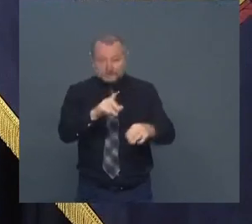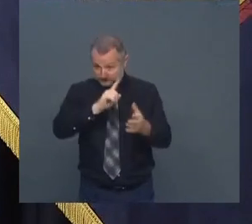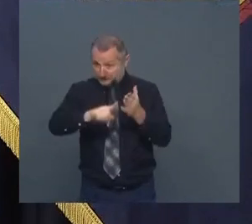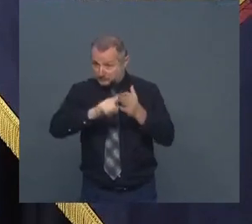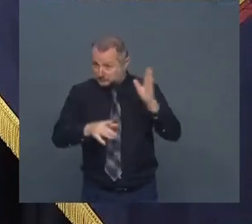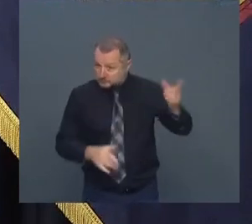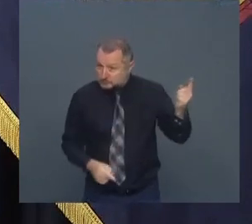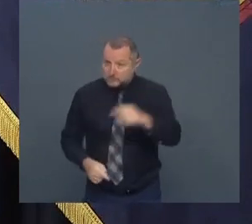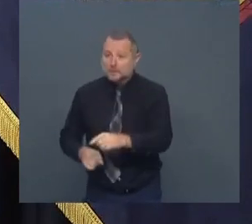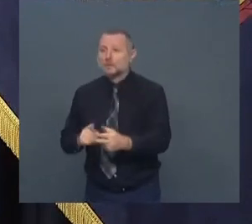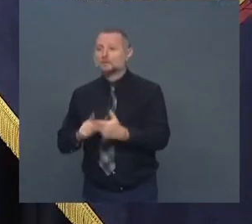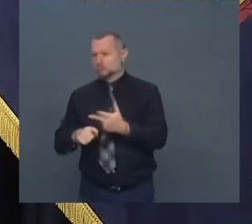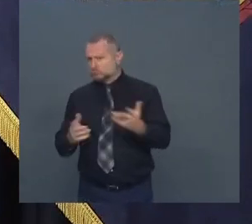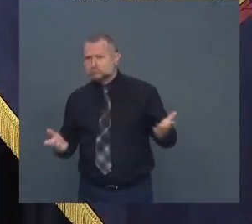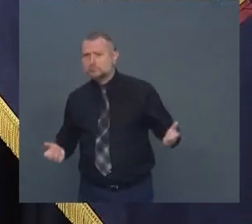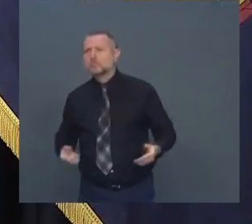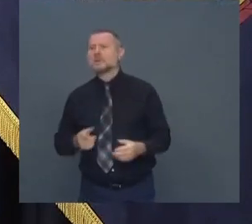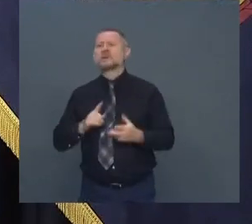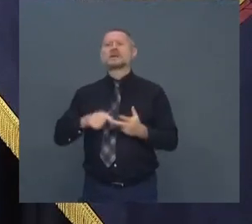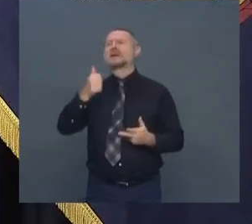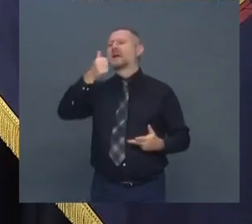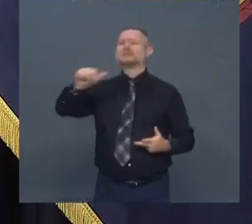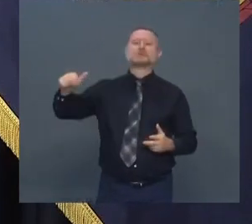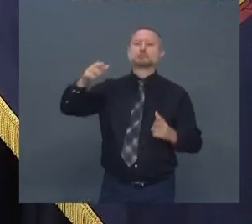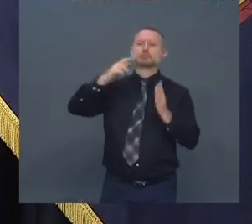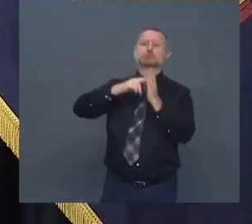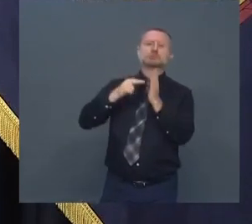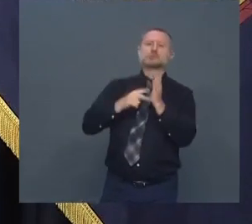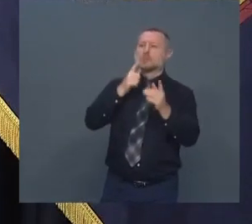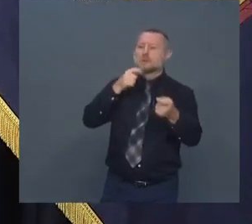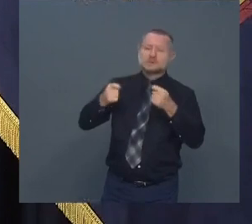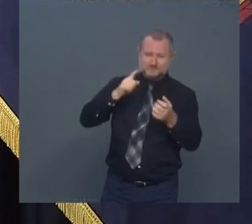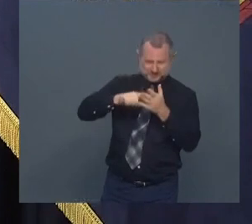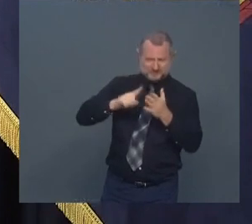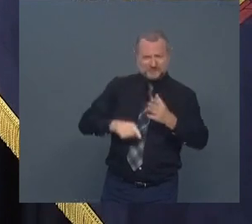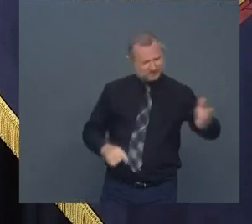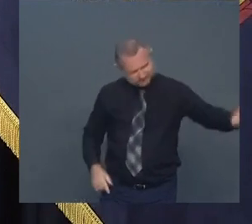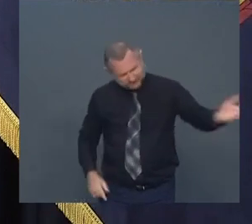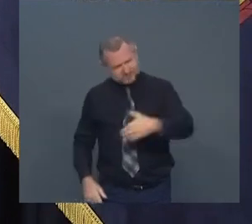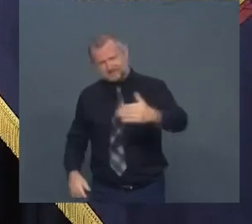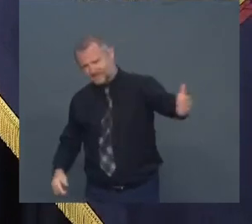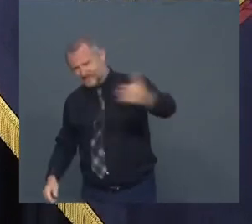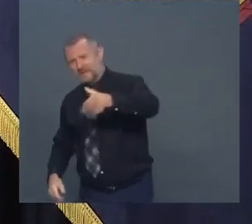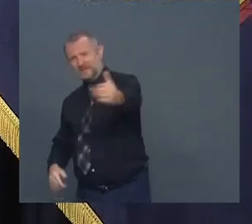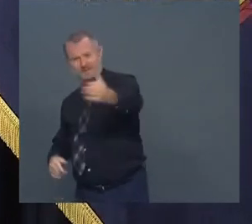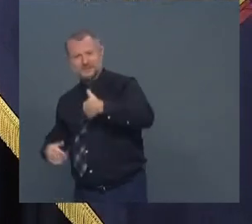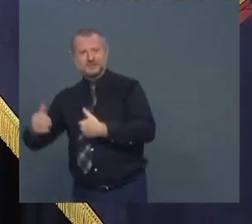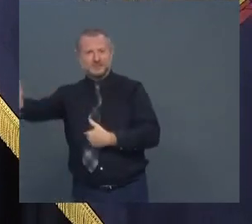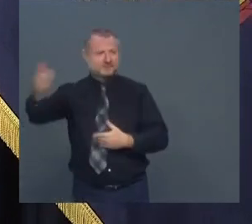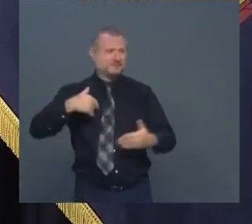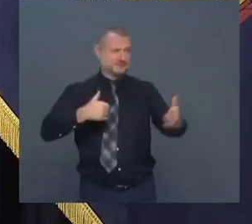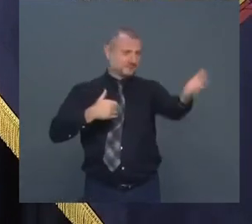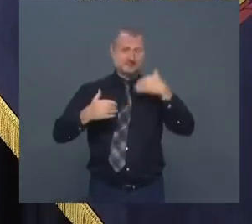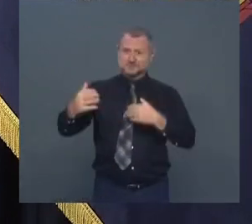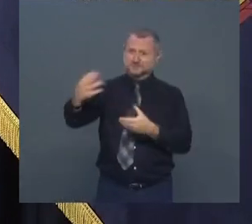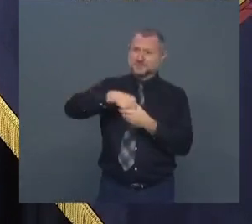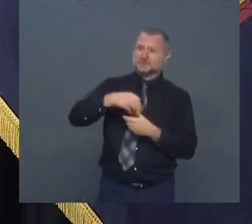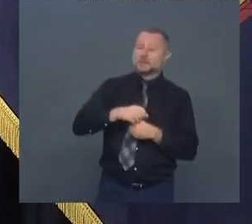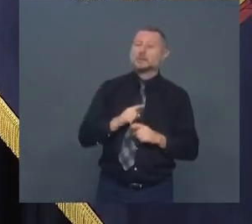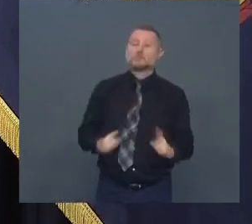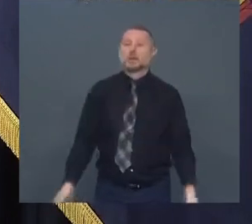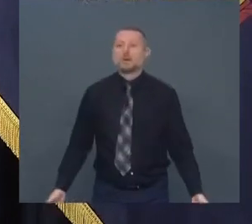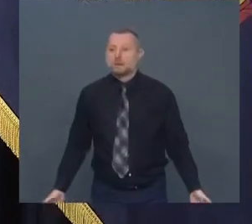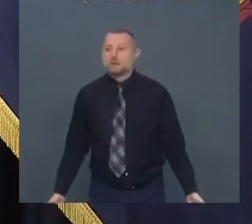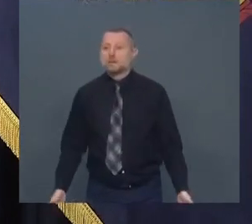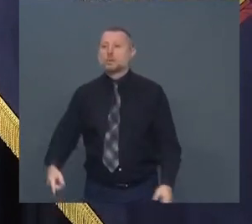any regulatory inspector could do it right but they